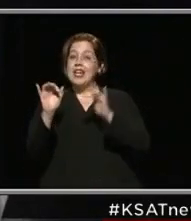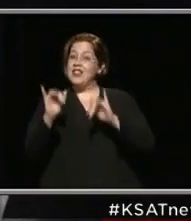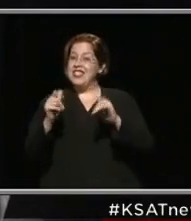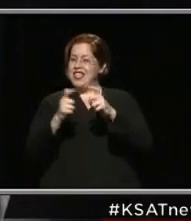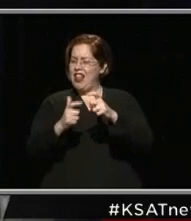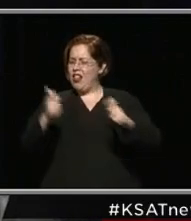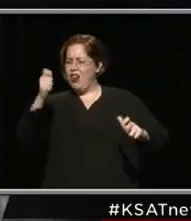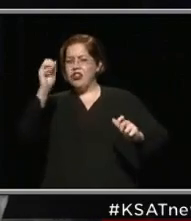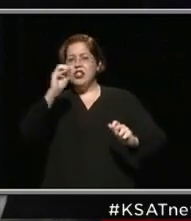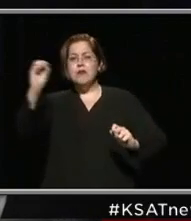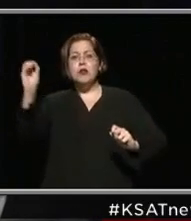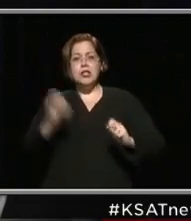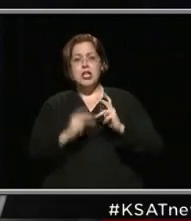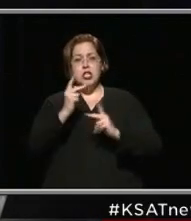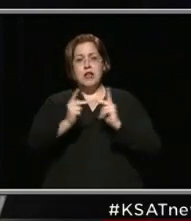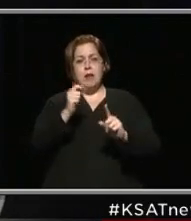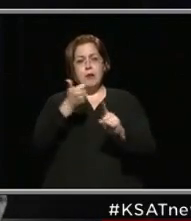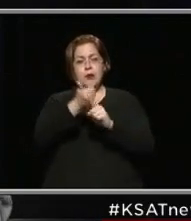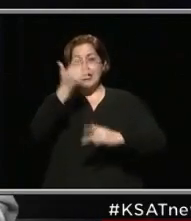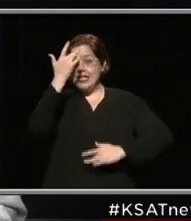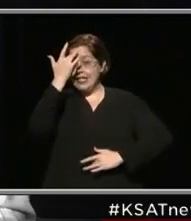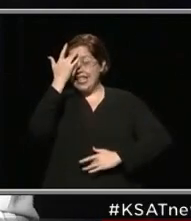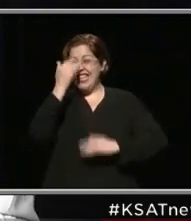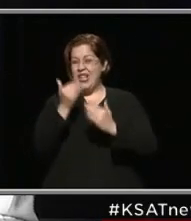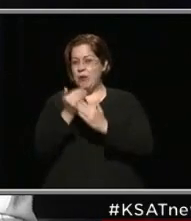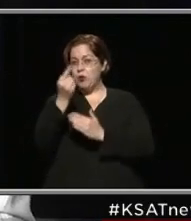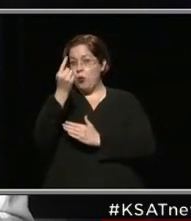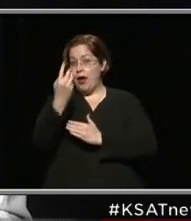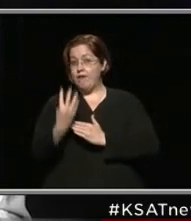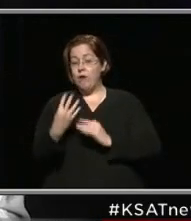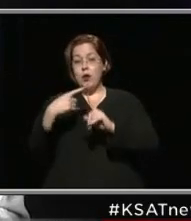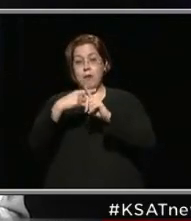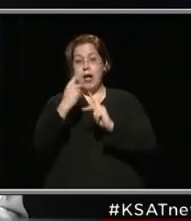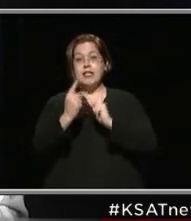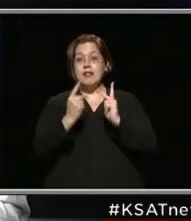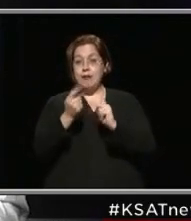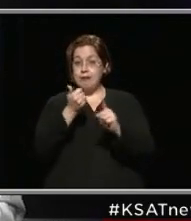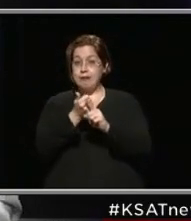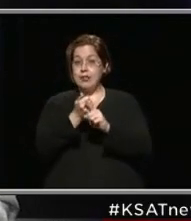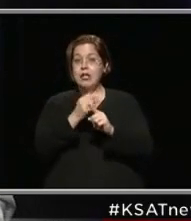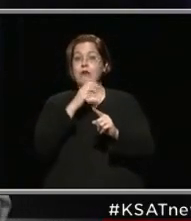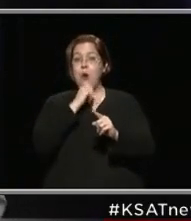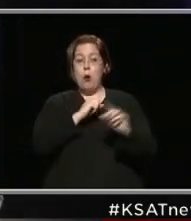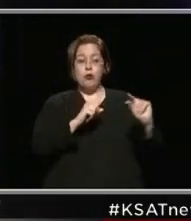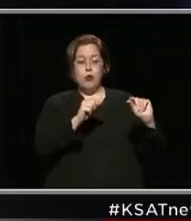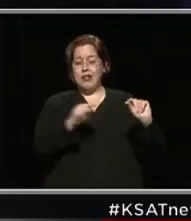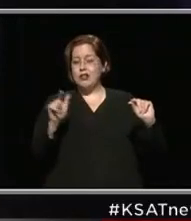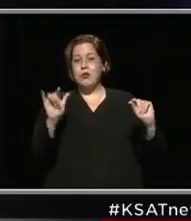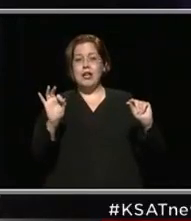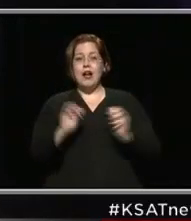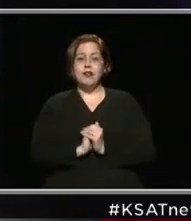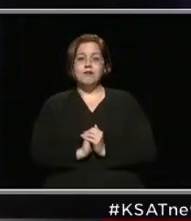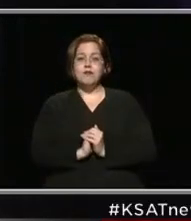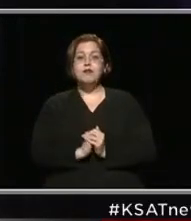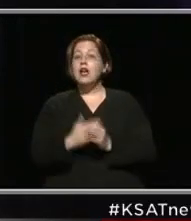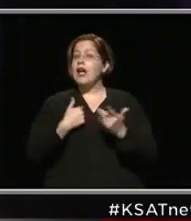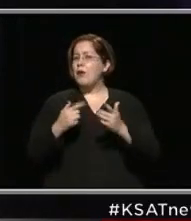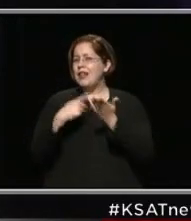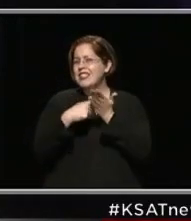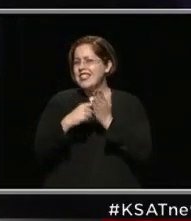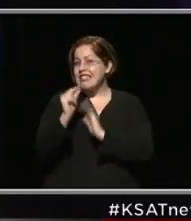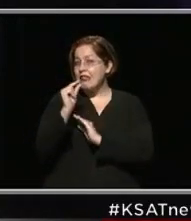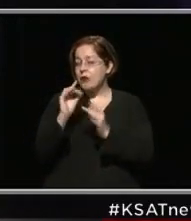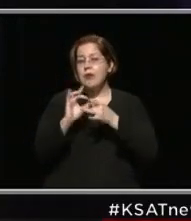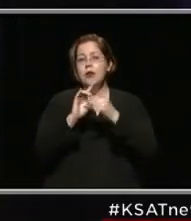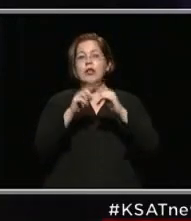largest percentage of those infected. Nearly one in four COVID-positive patients are in this age group. I want to talk to you a little bit about